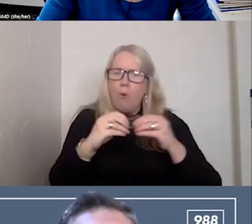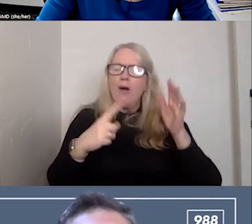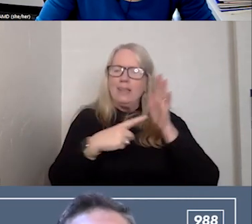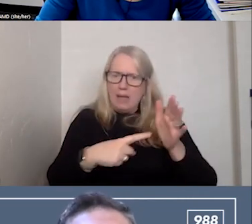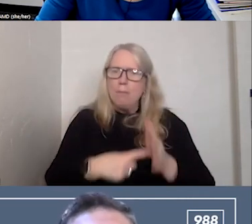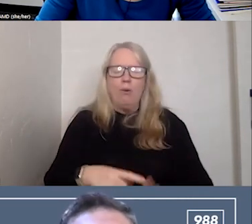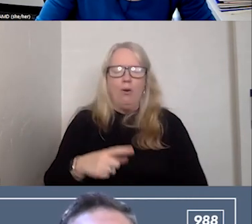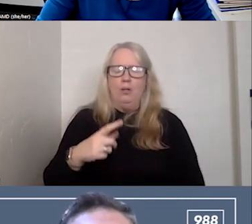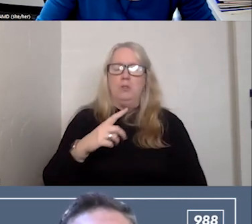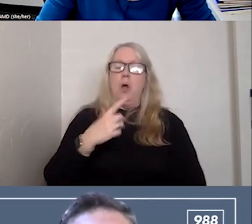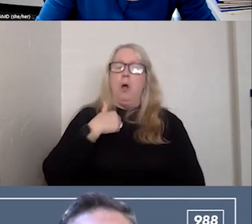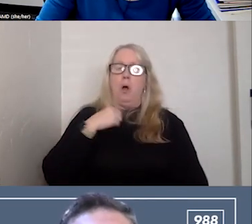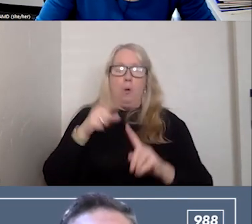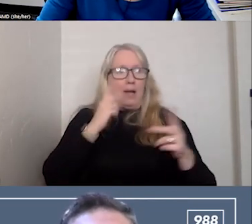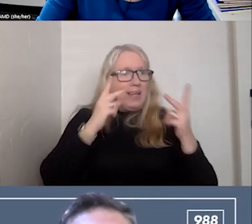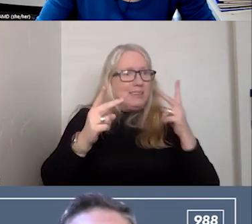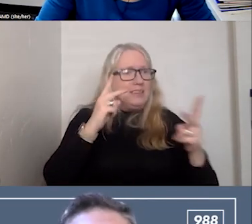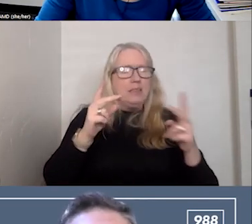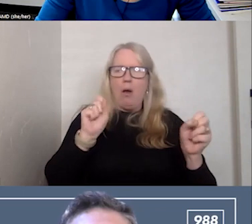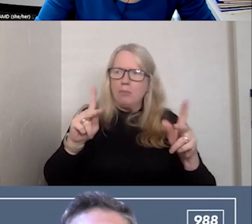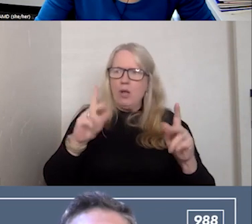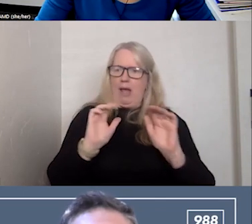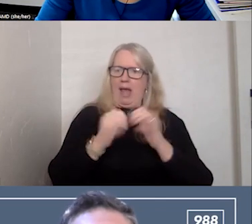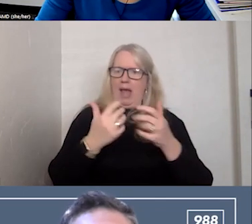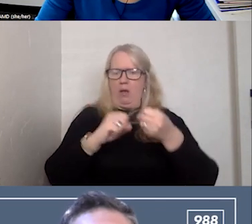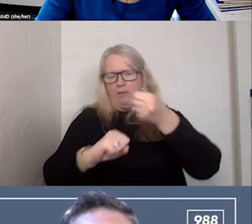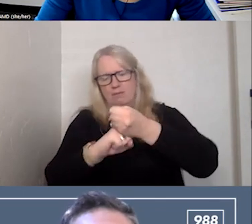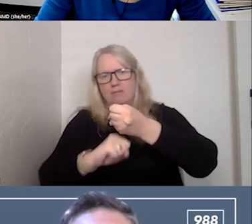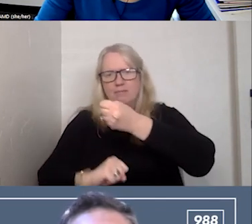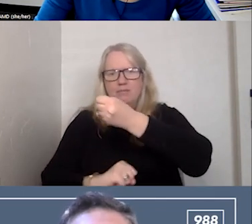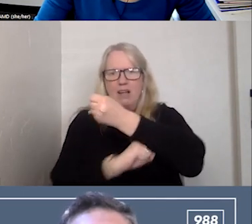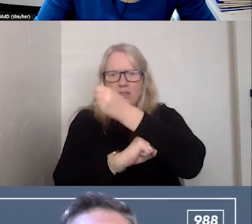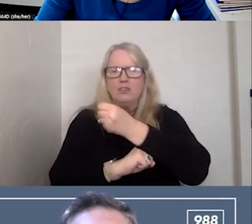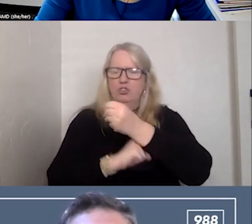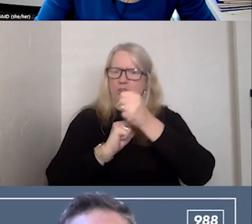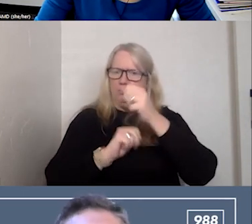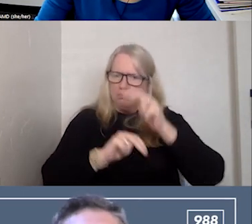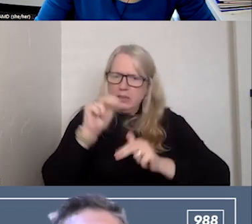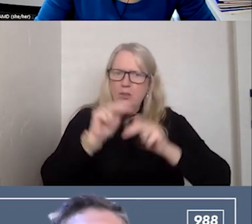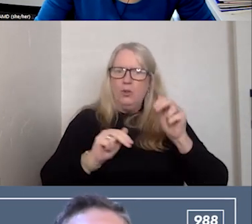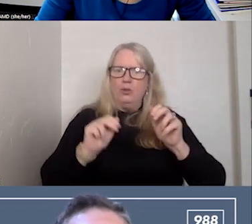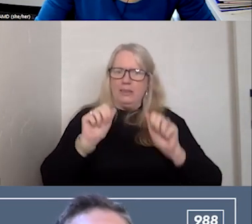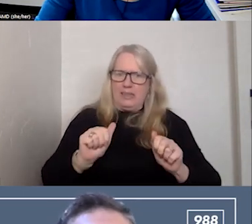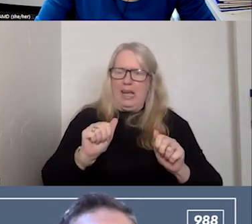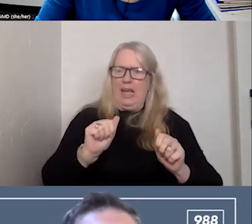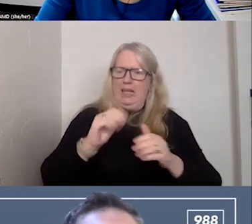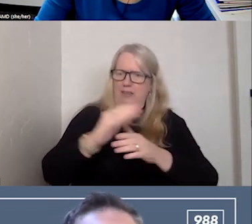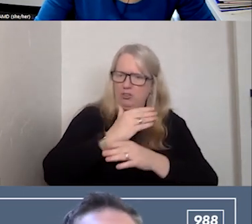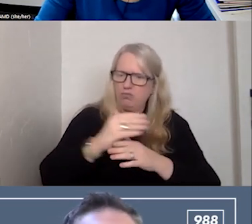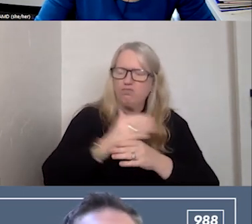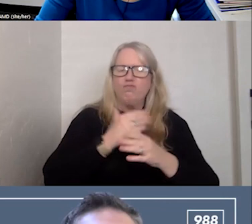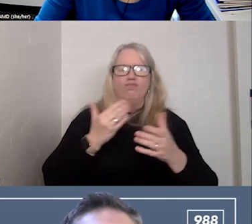So again, when I turn to opportunities, I turn of how can we build a foundation to help share and support each other